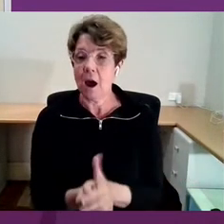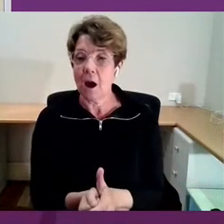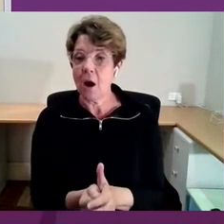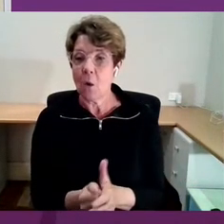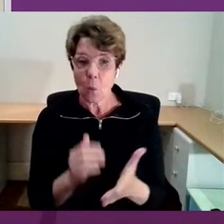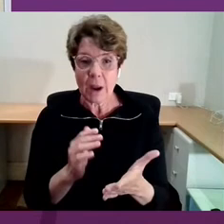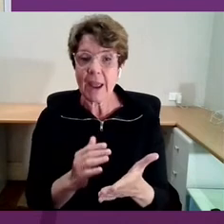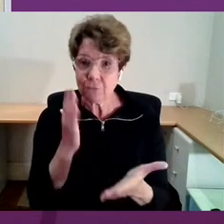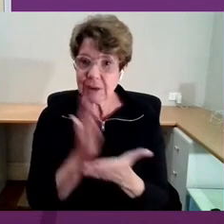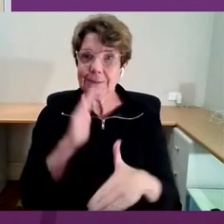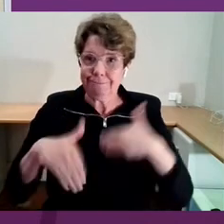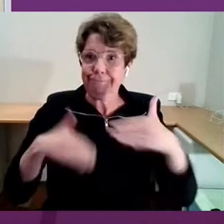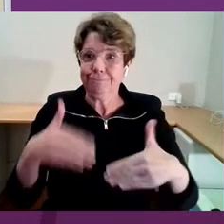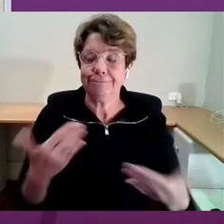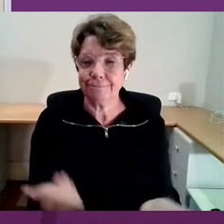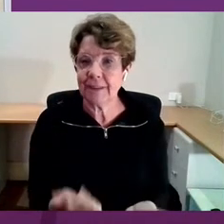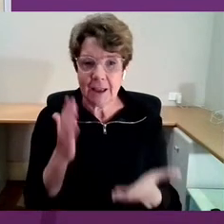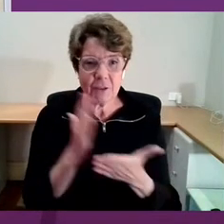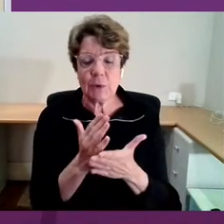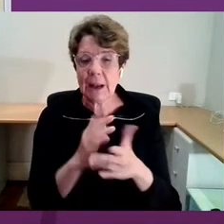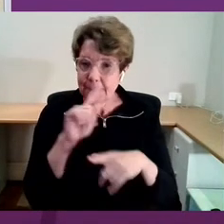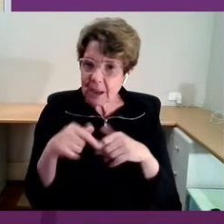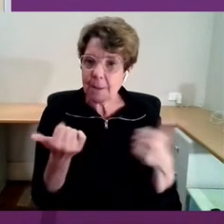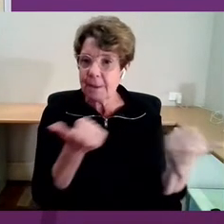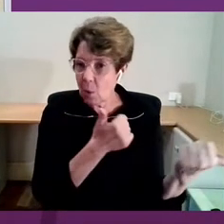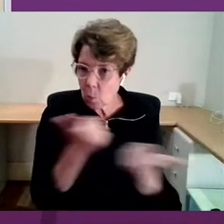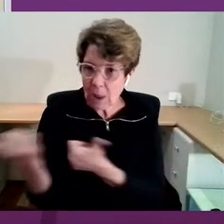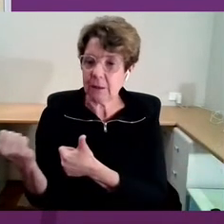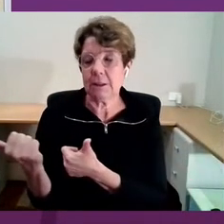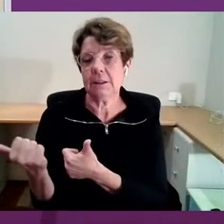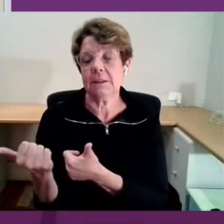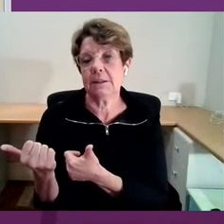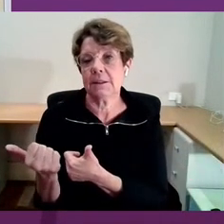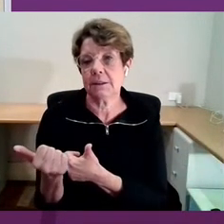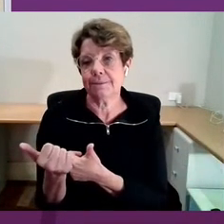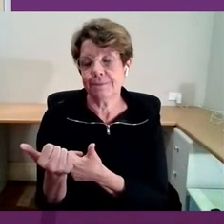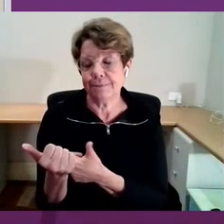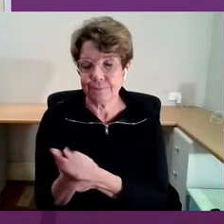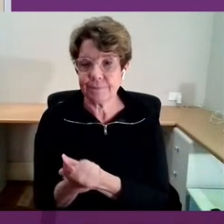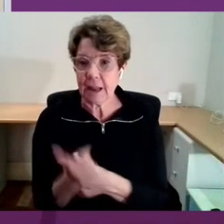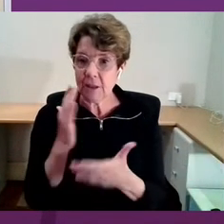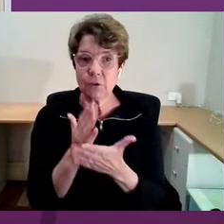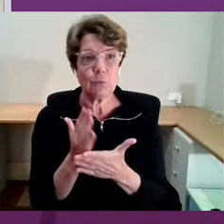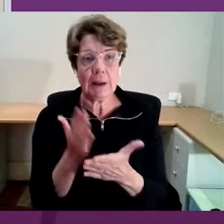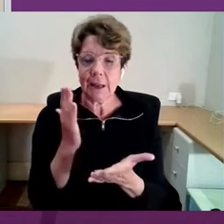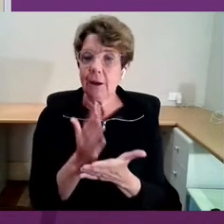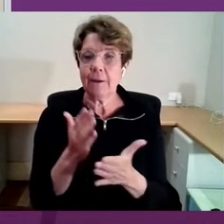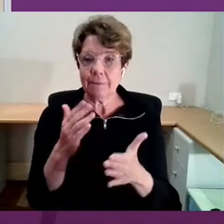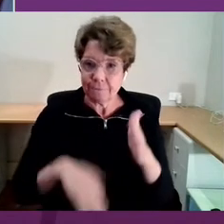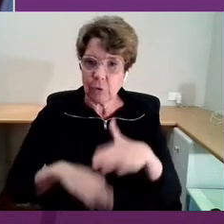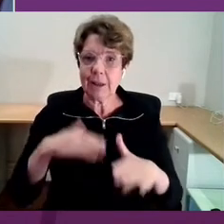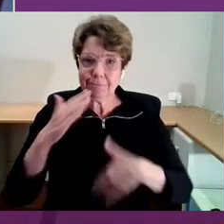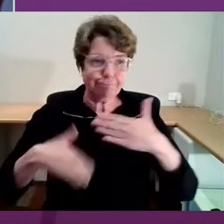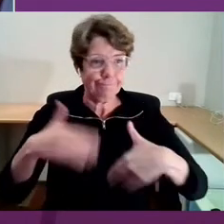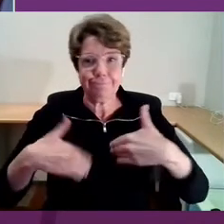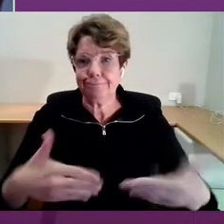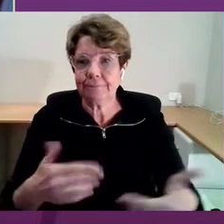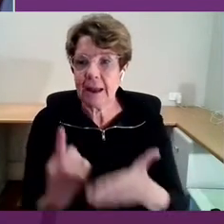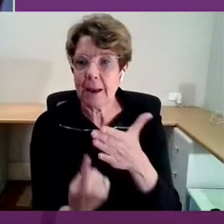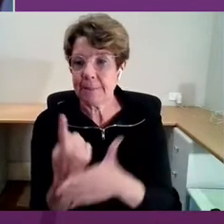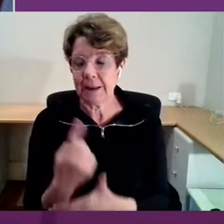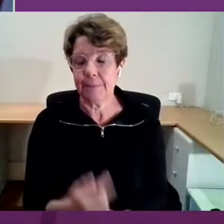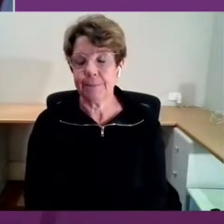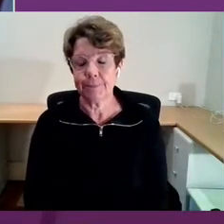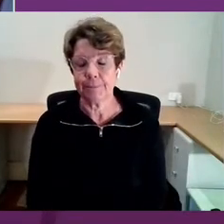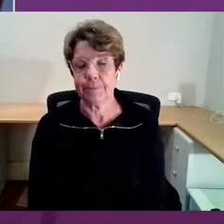rolling into a wellness paradigm. It's happening and there's a tremendous momentum occurring. This is happening